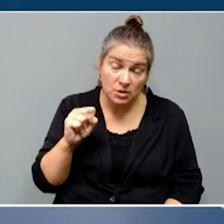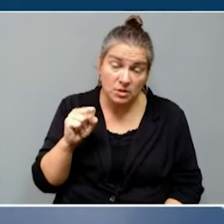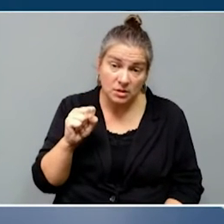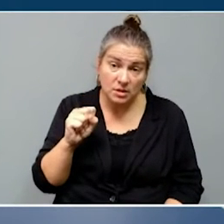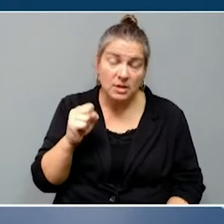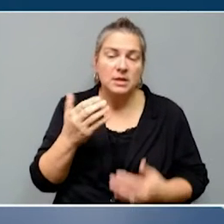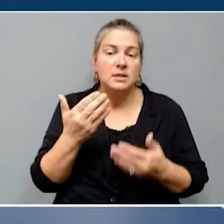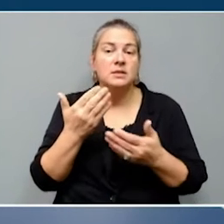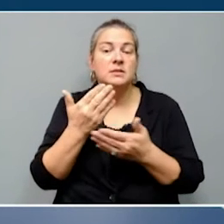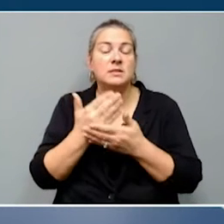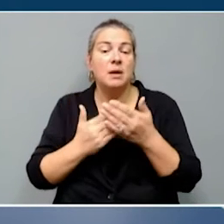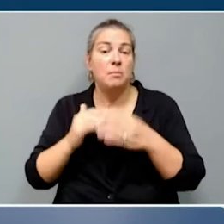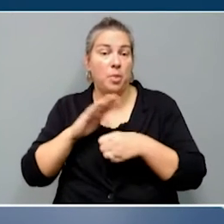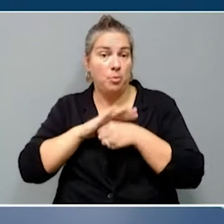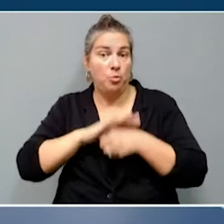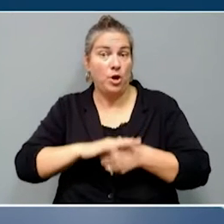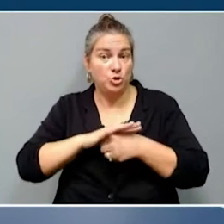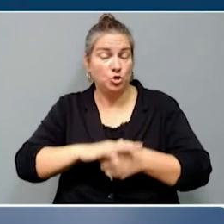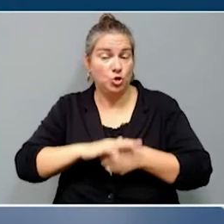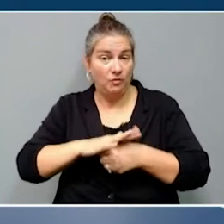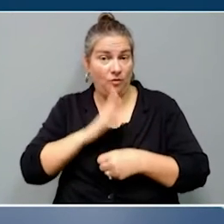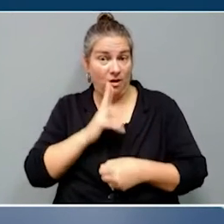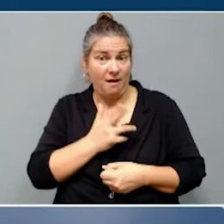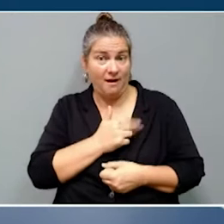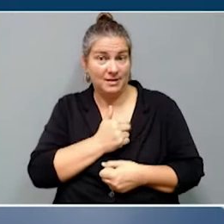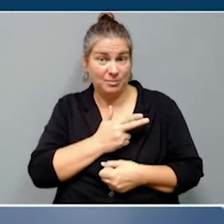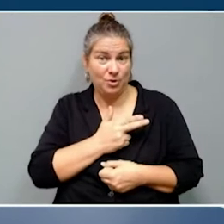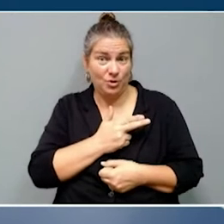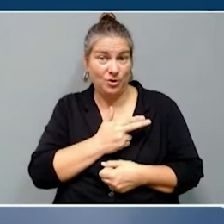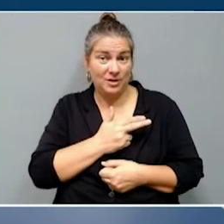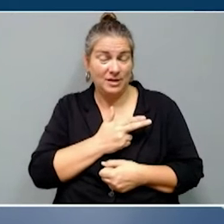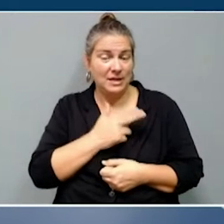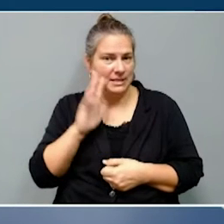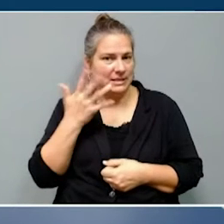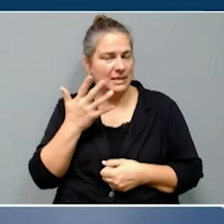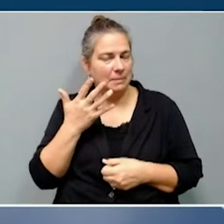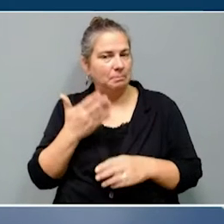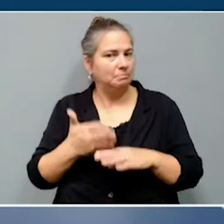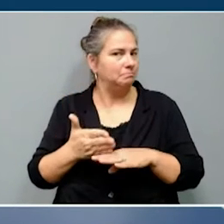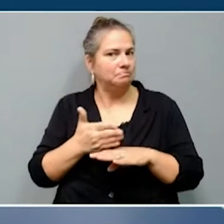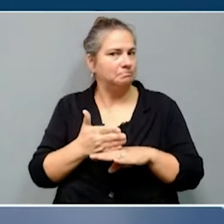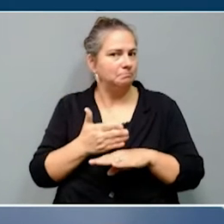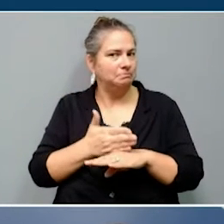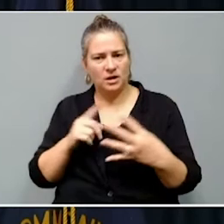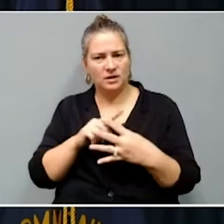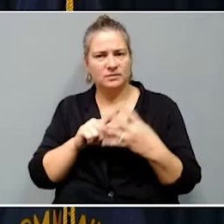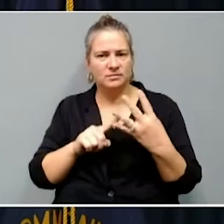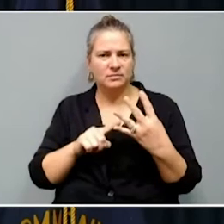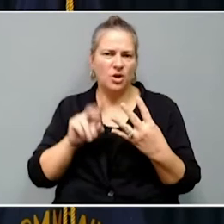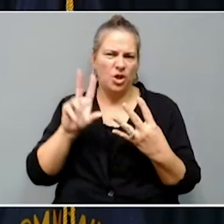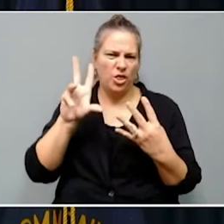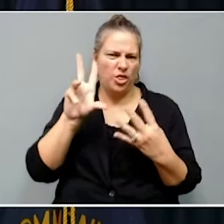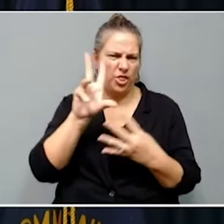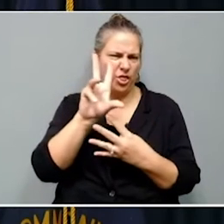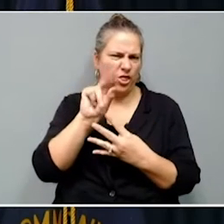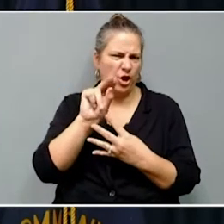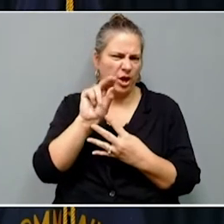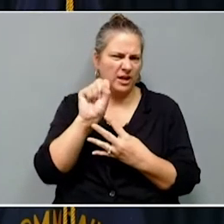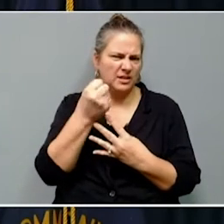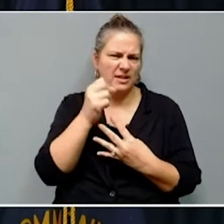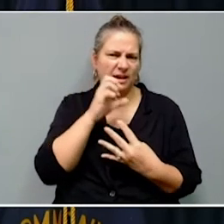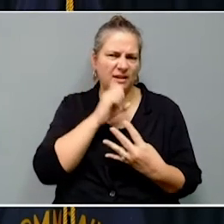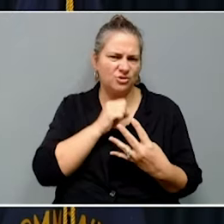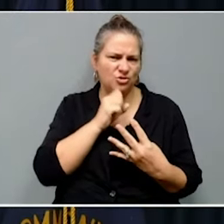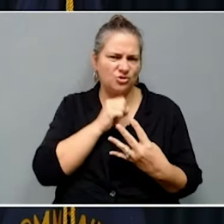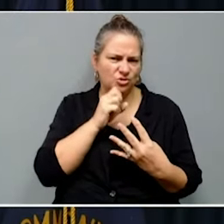on our hospital systems with now just 58 of 96 hospitals reporting critical staffing shortages. The governor also took